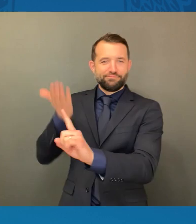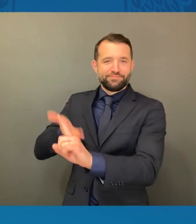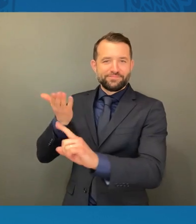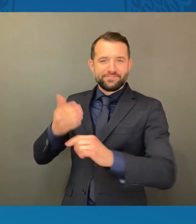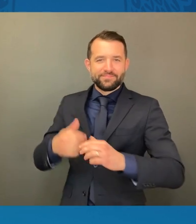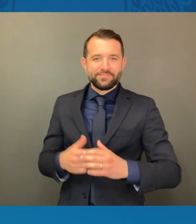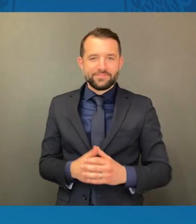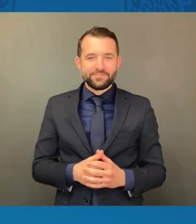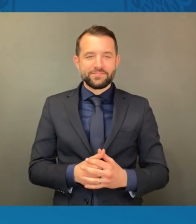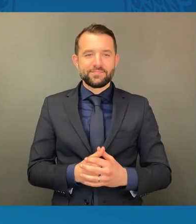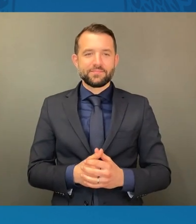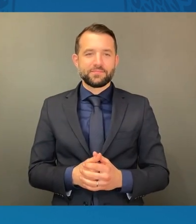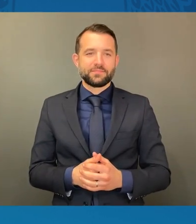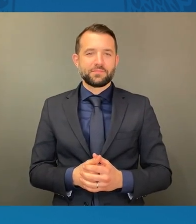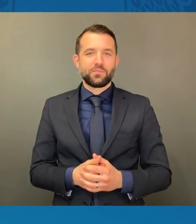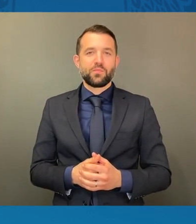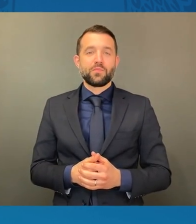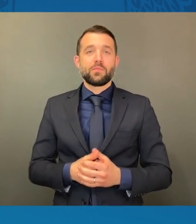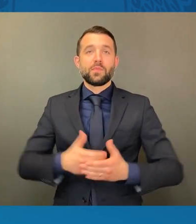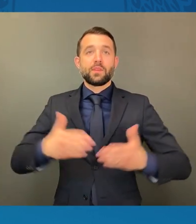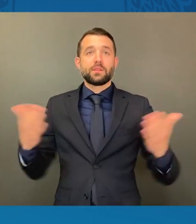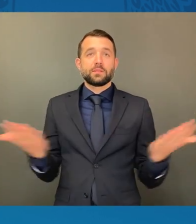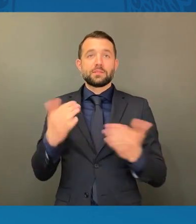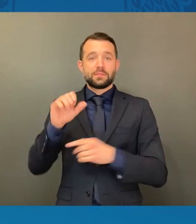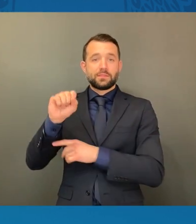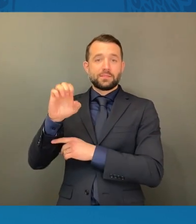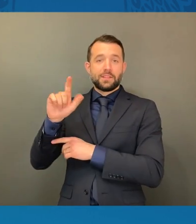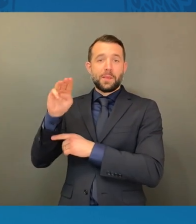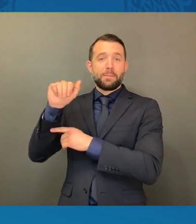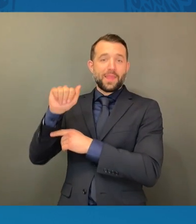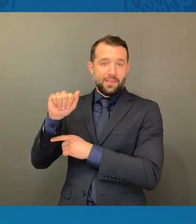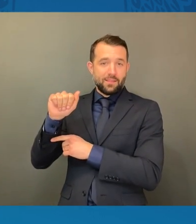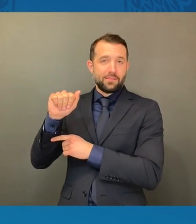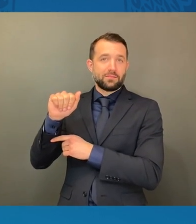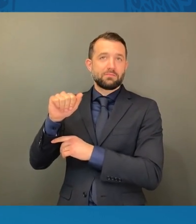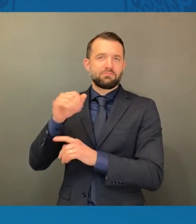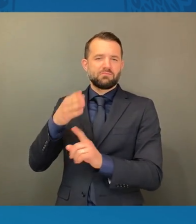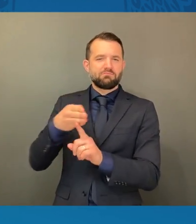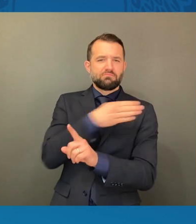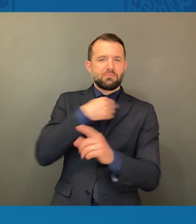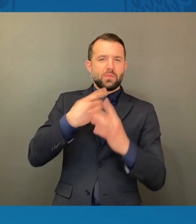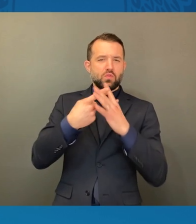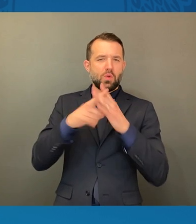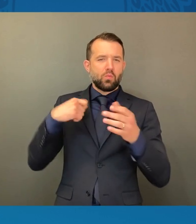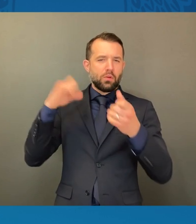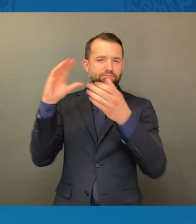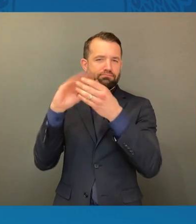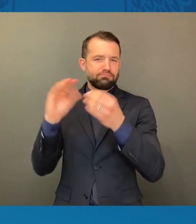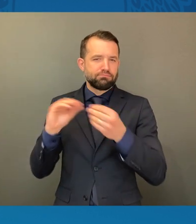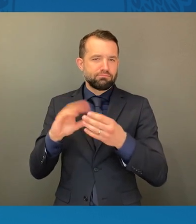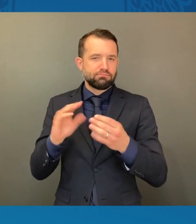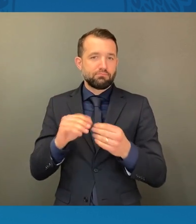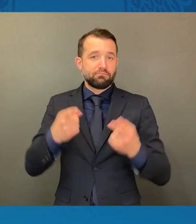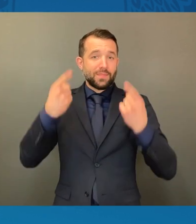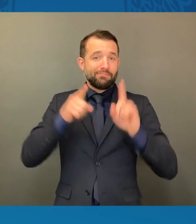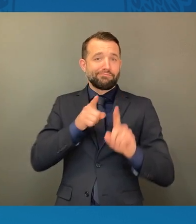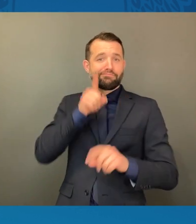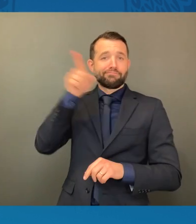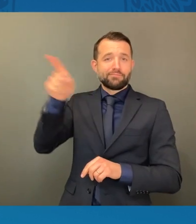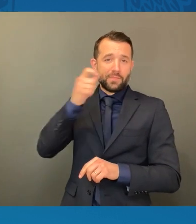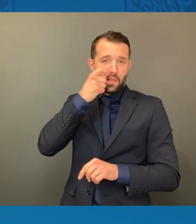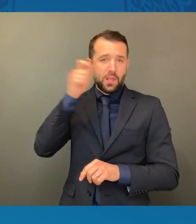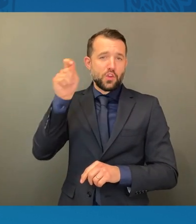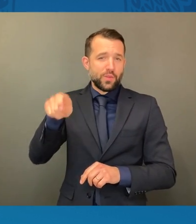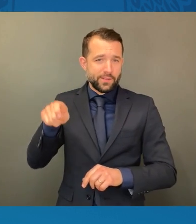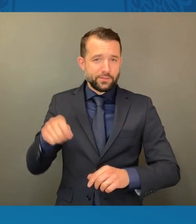So, Selma, before I begin, I want to say a few words about the situation in Ukraine. Today, the eyes of